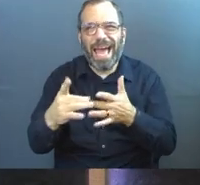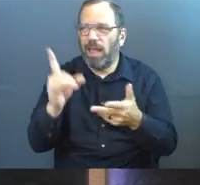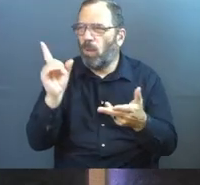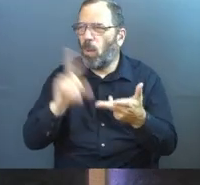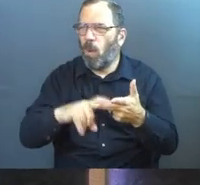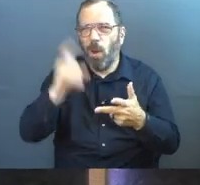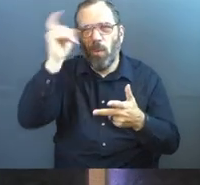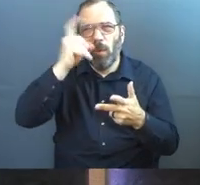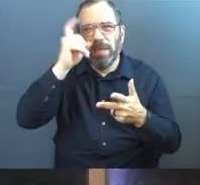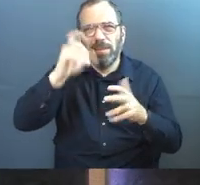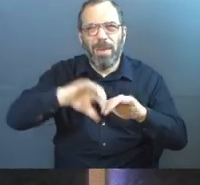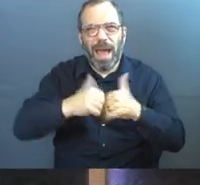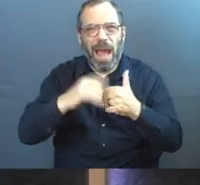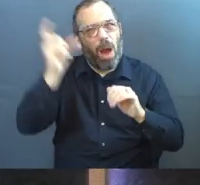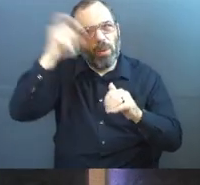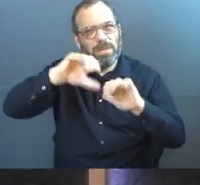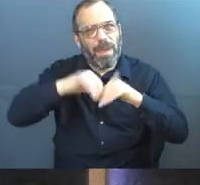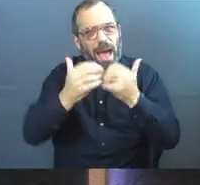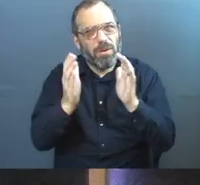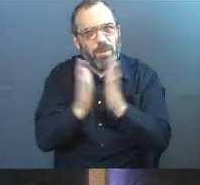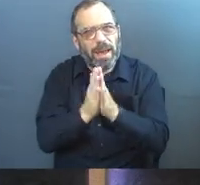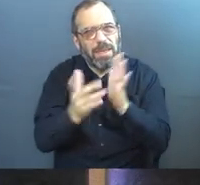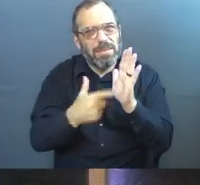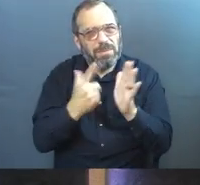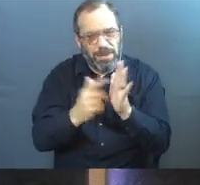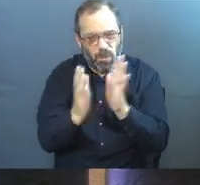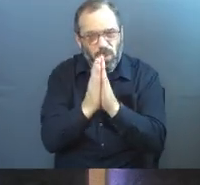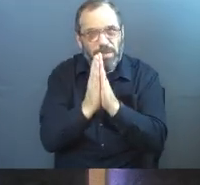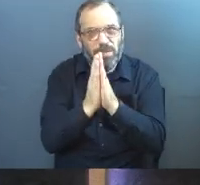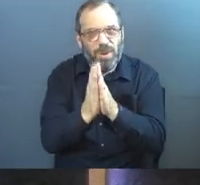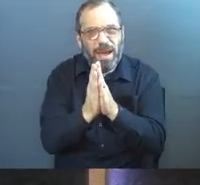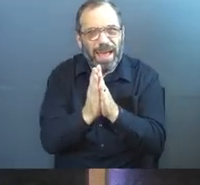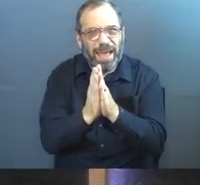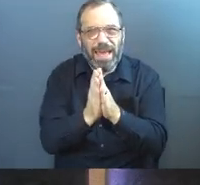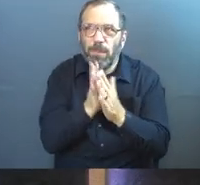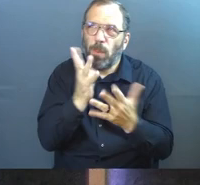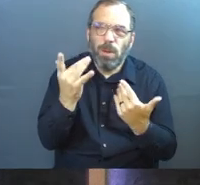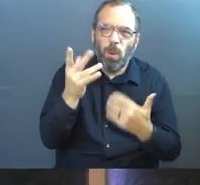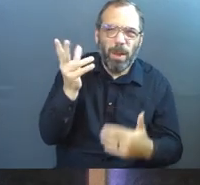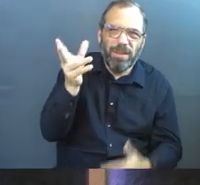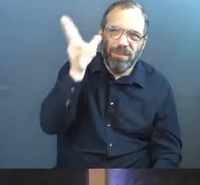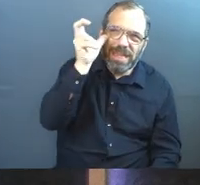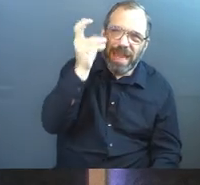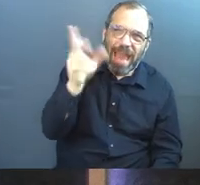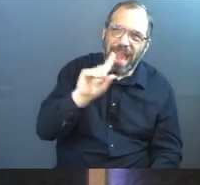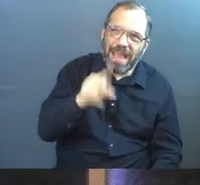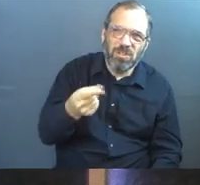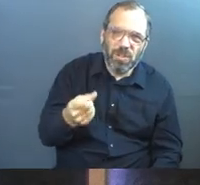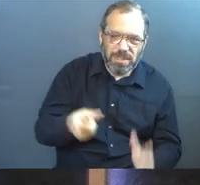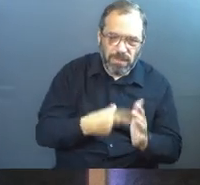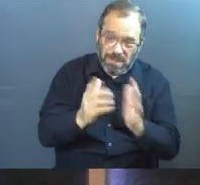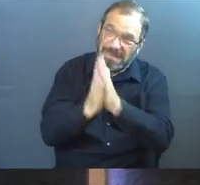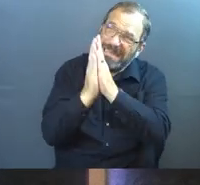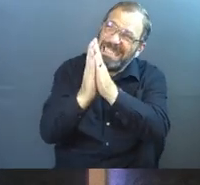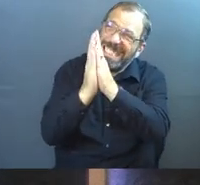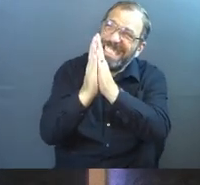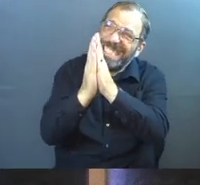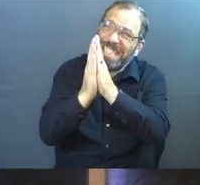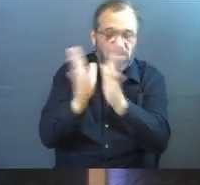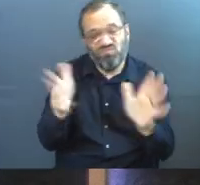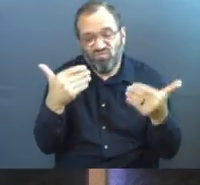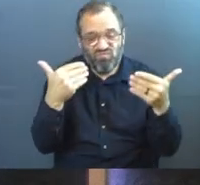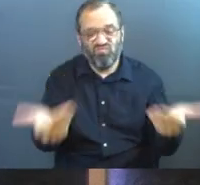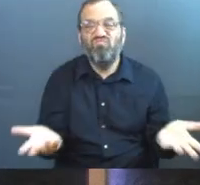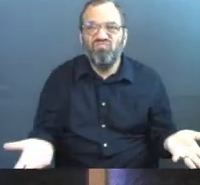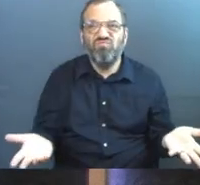how to pray to God, this is a really important point. Sometimes we pray and we don't wait for the answer. Sometimes we pray and we just move